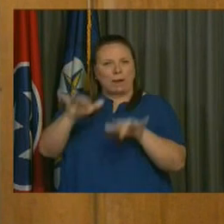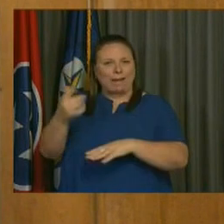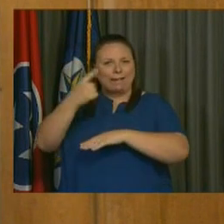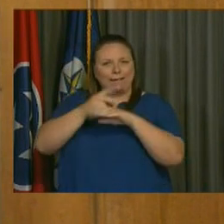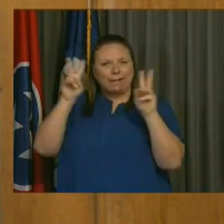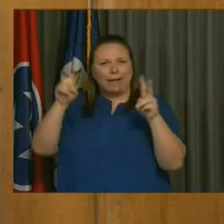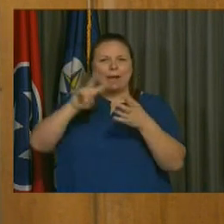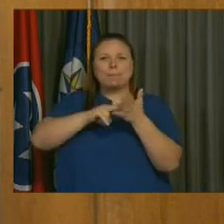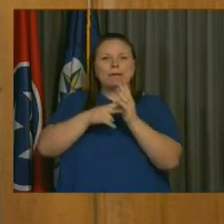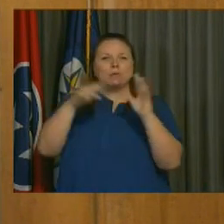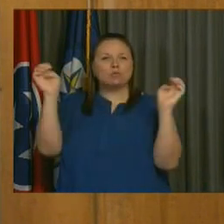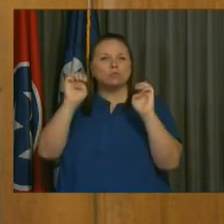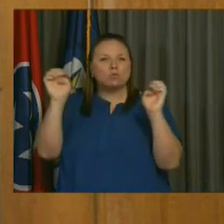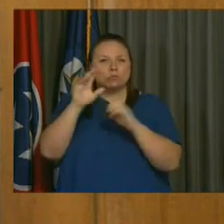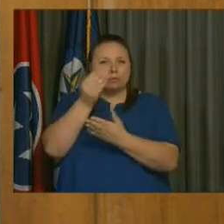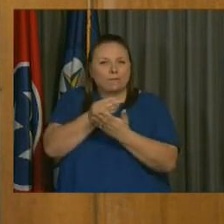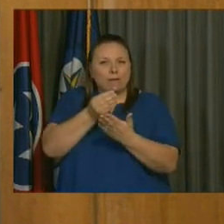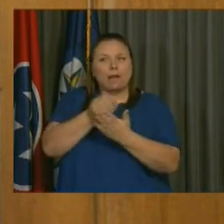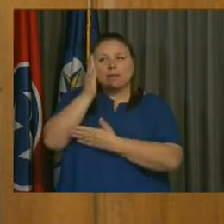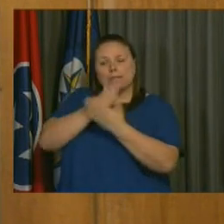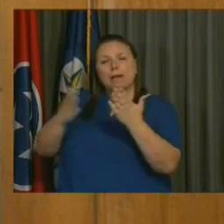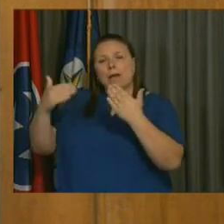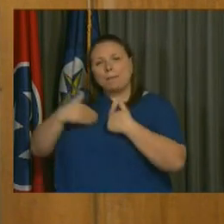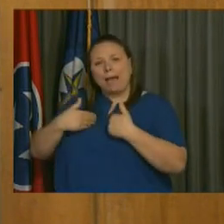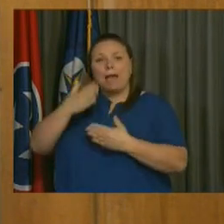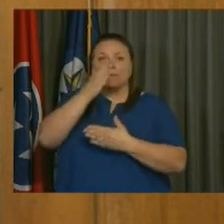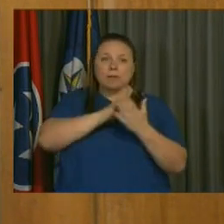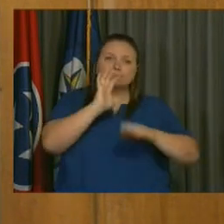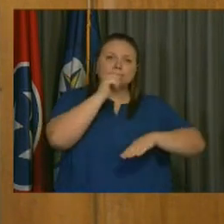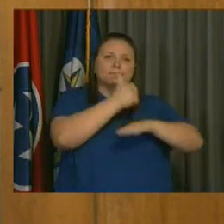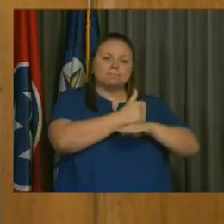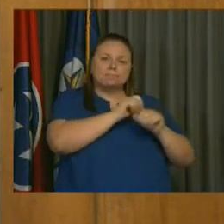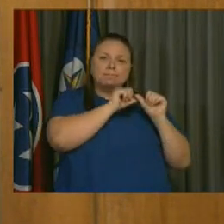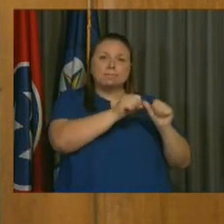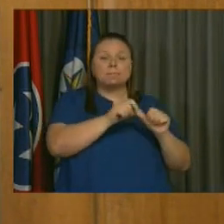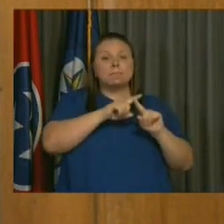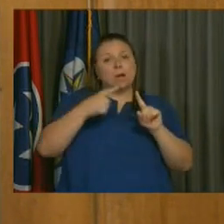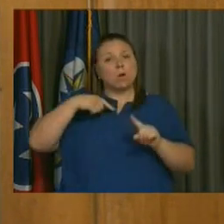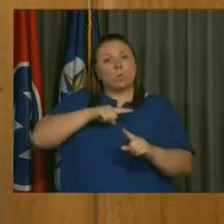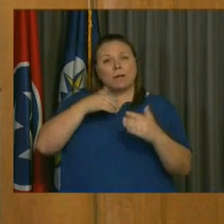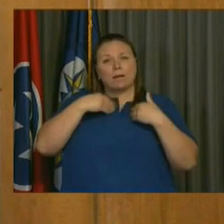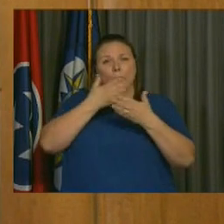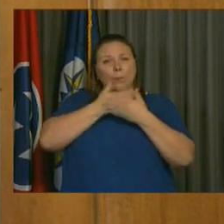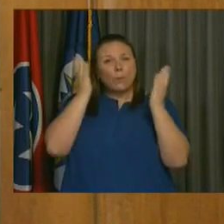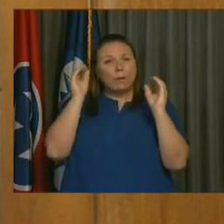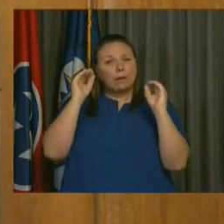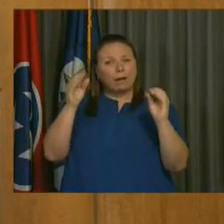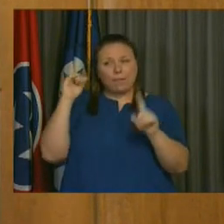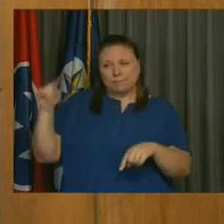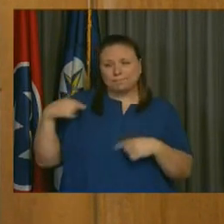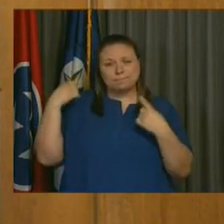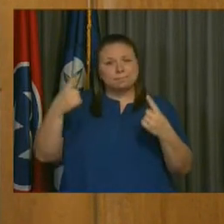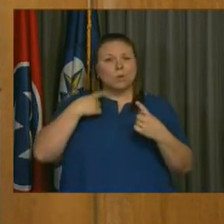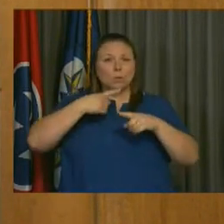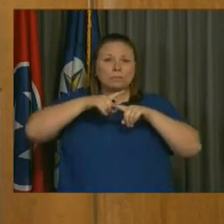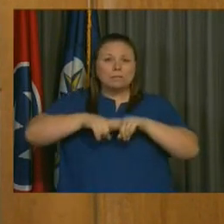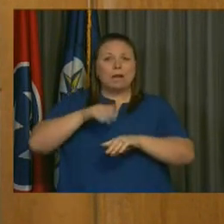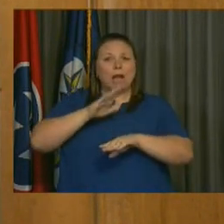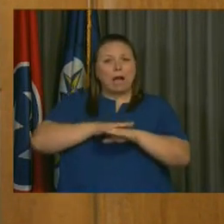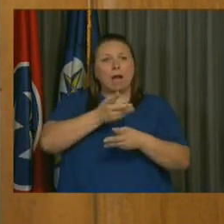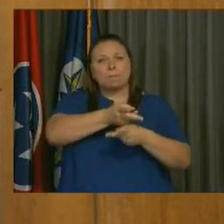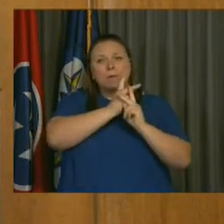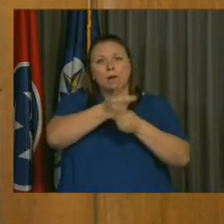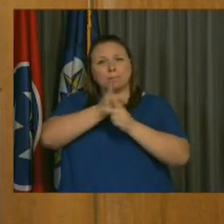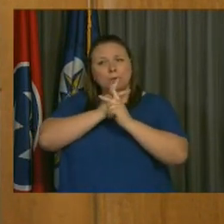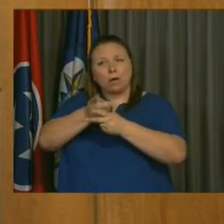others establish a dedicated fund. And essentially, Metro has had neither of those in recent years and has relied on its ability to borrow